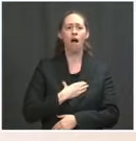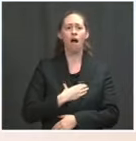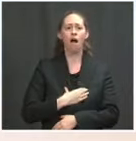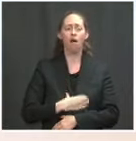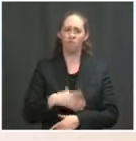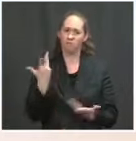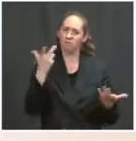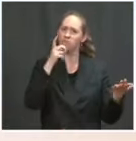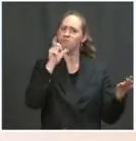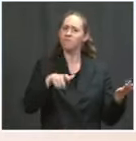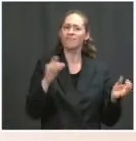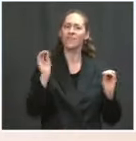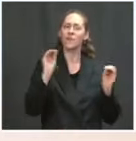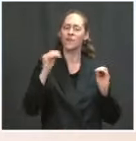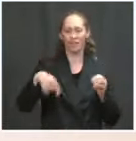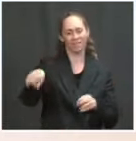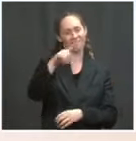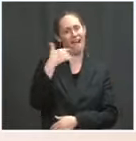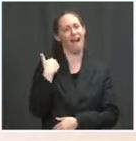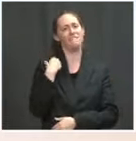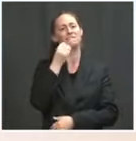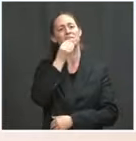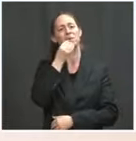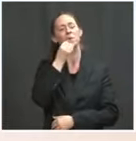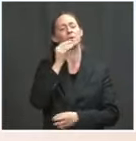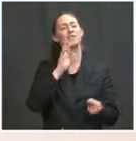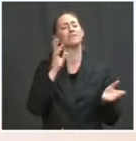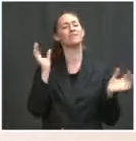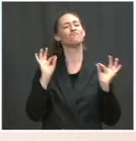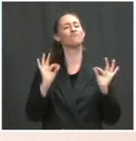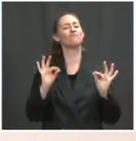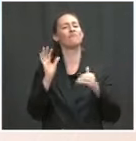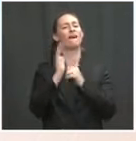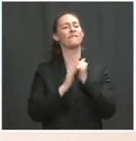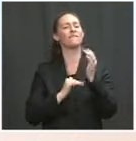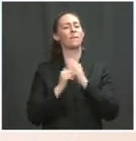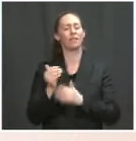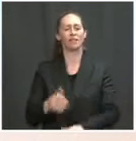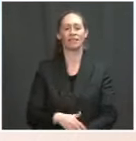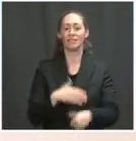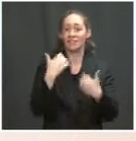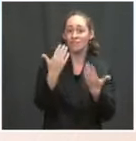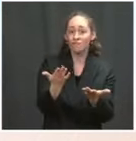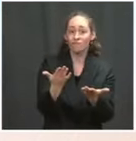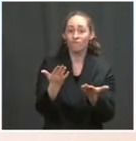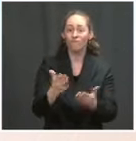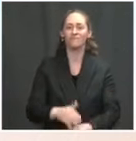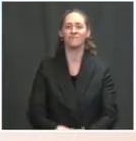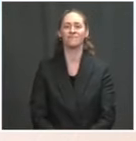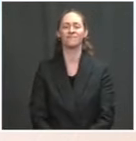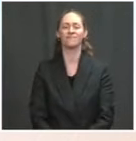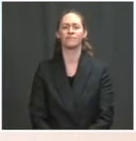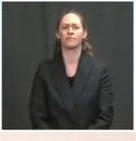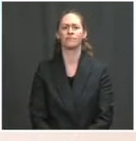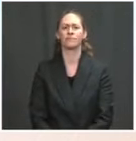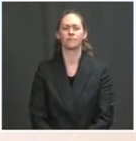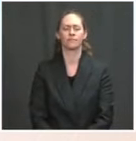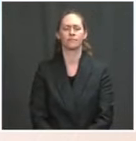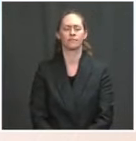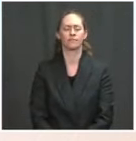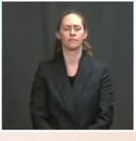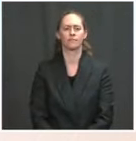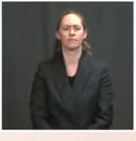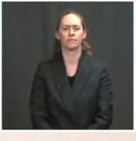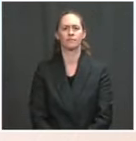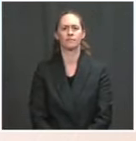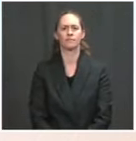questions. Great. Andrew, you want to take us off? Yeah, Secretary, I also have a couple questions. One about the mines that you – the